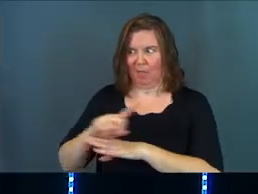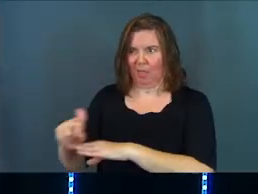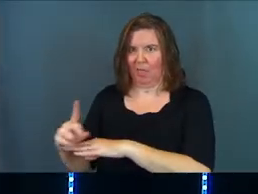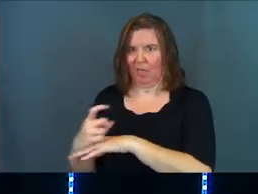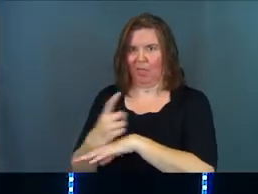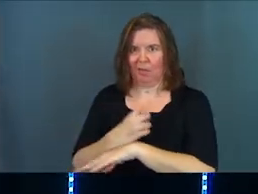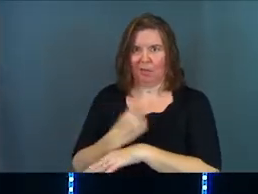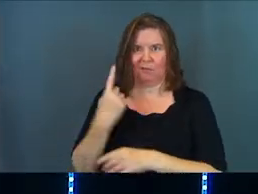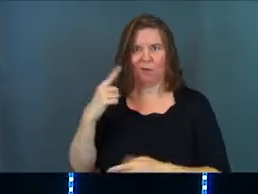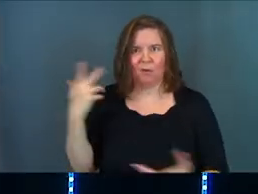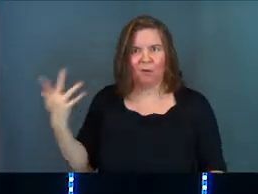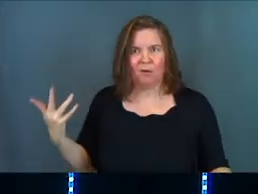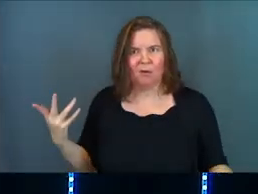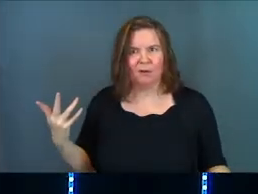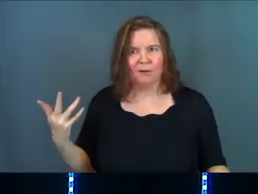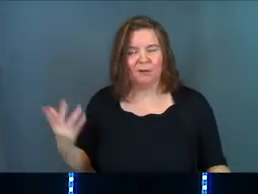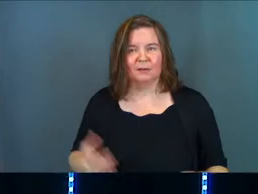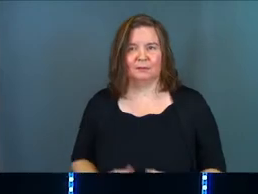carry it all?